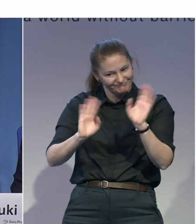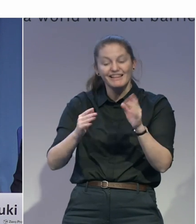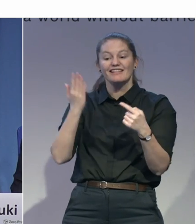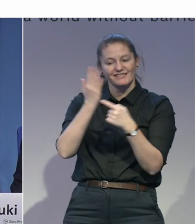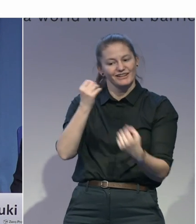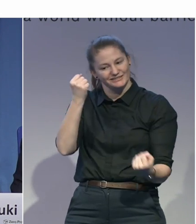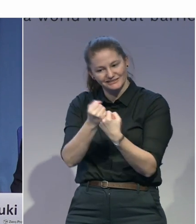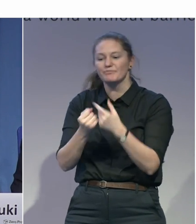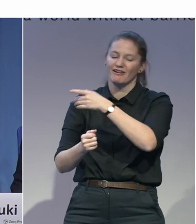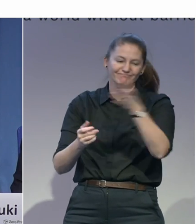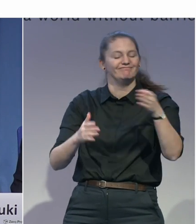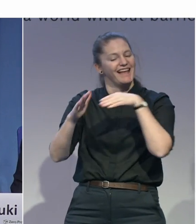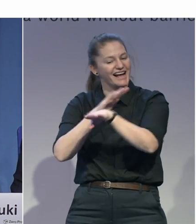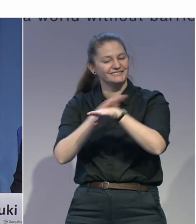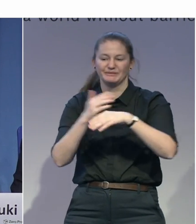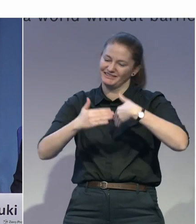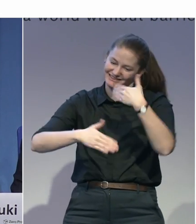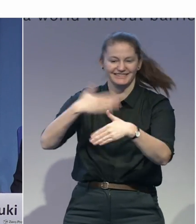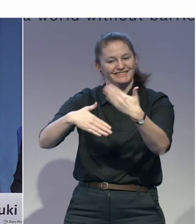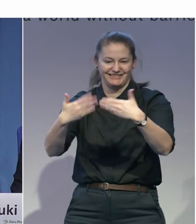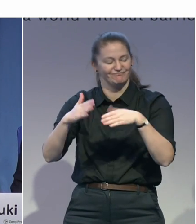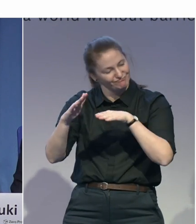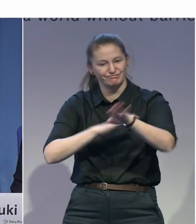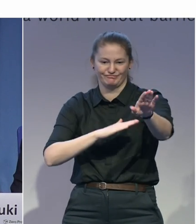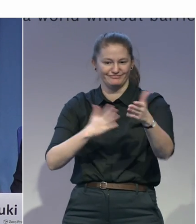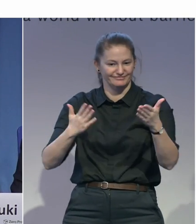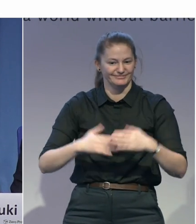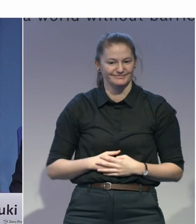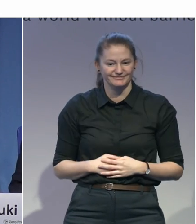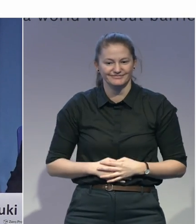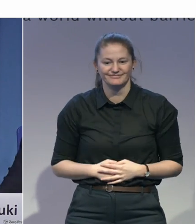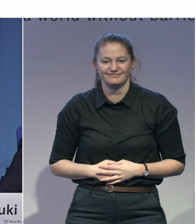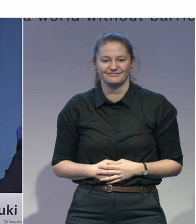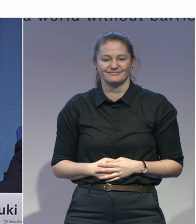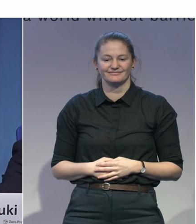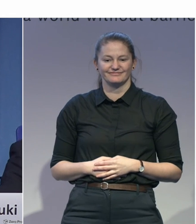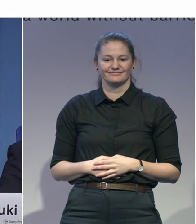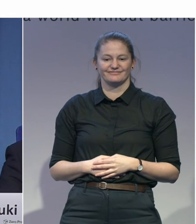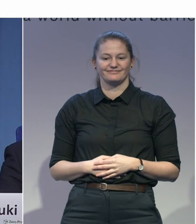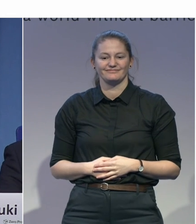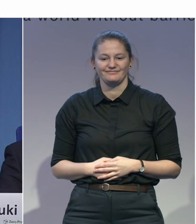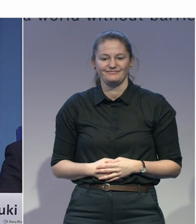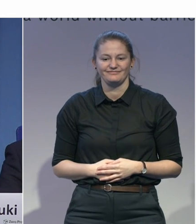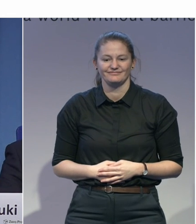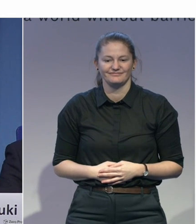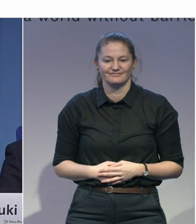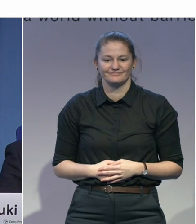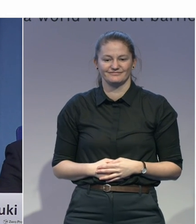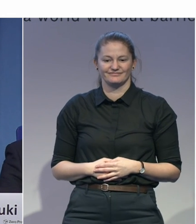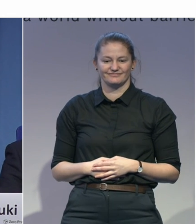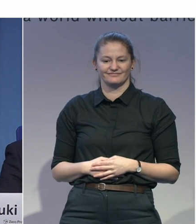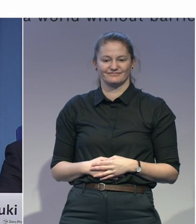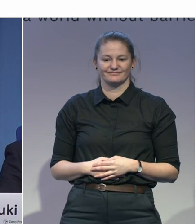in regards to tapping into the resources, finding those individuals, as you expand that develop and test on the technology,